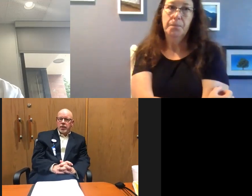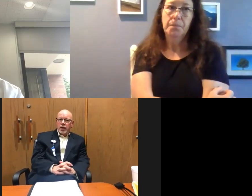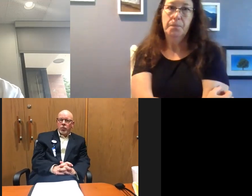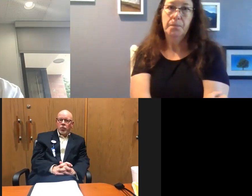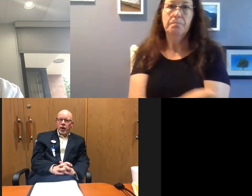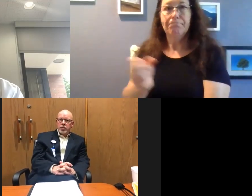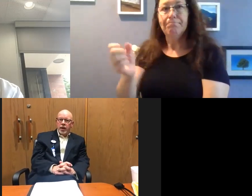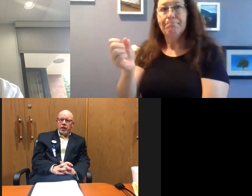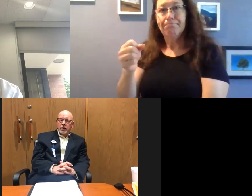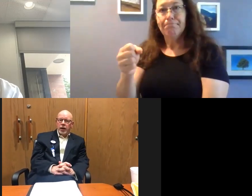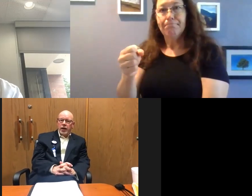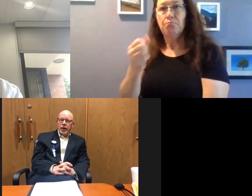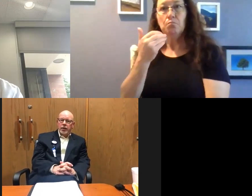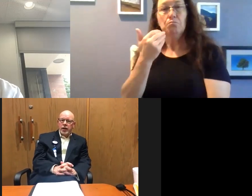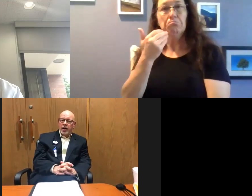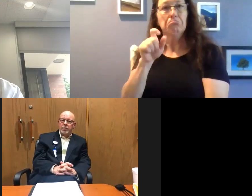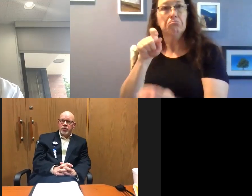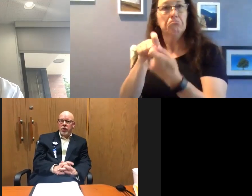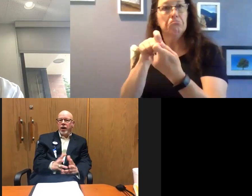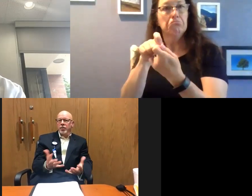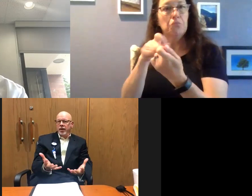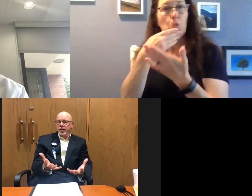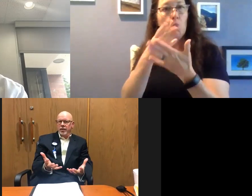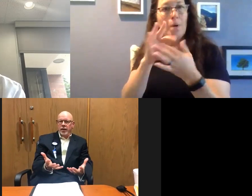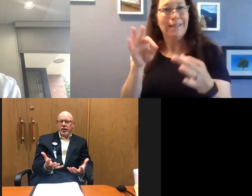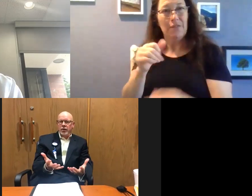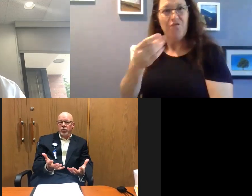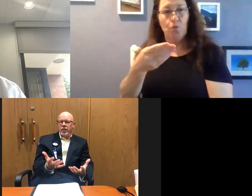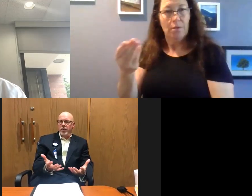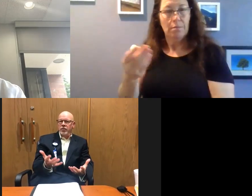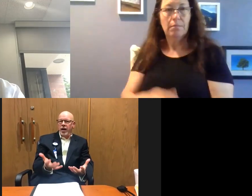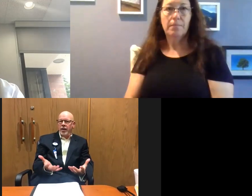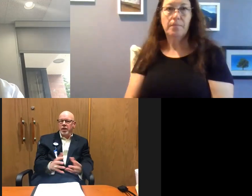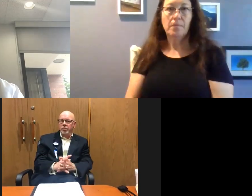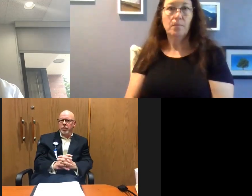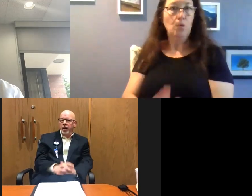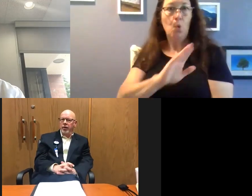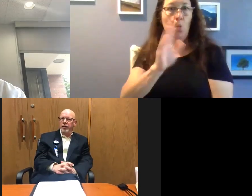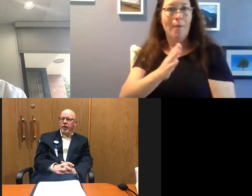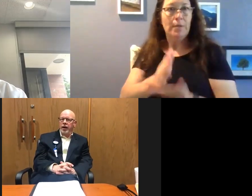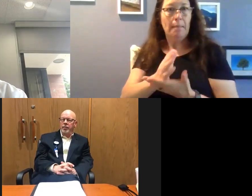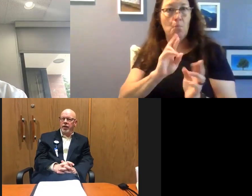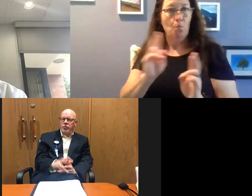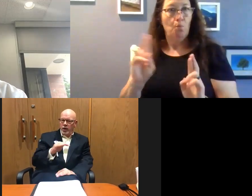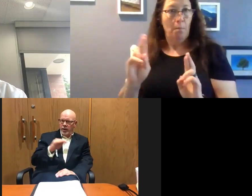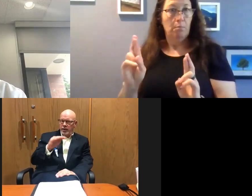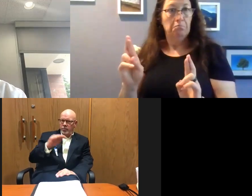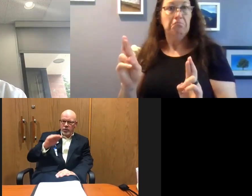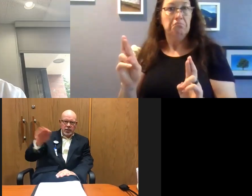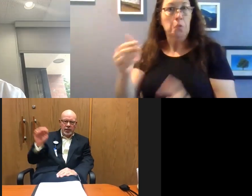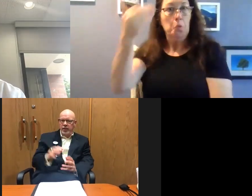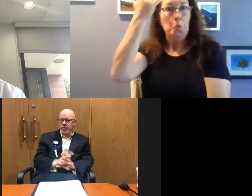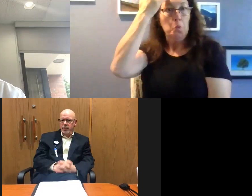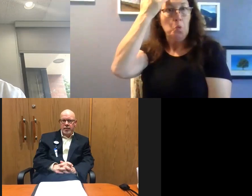Yes, well said, Doug. So a couple things, we've never stopped being prepared, as we know that